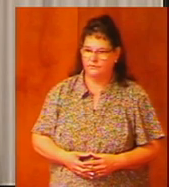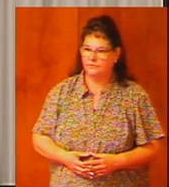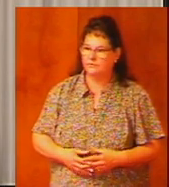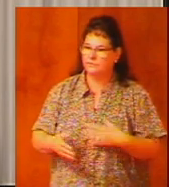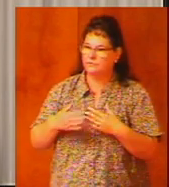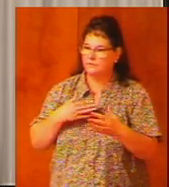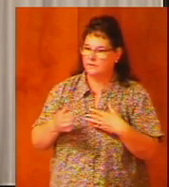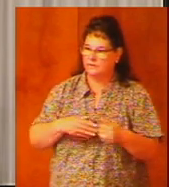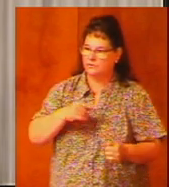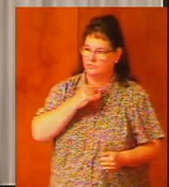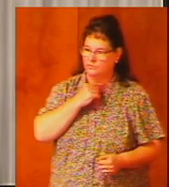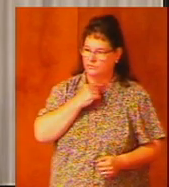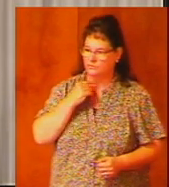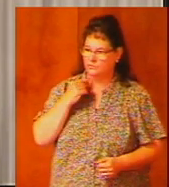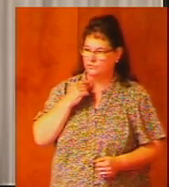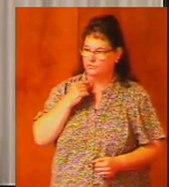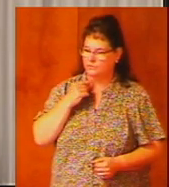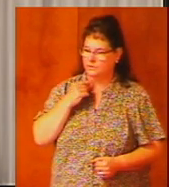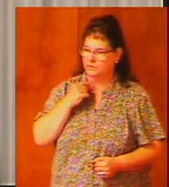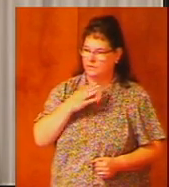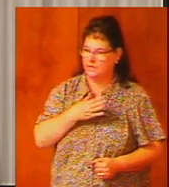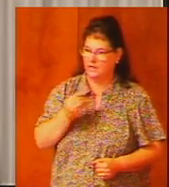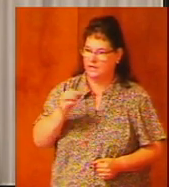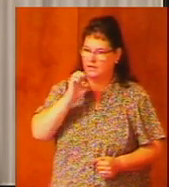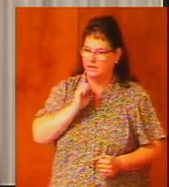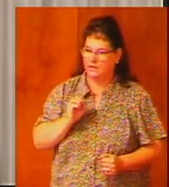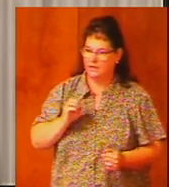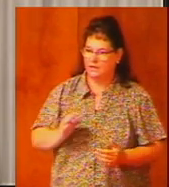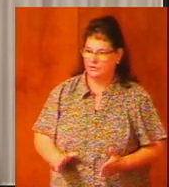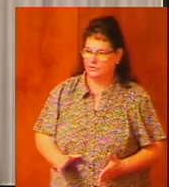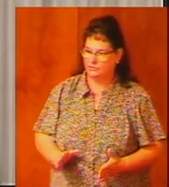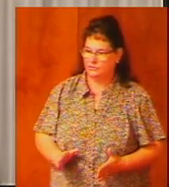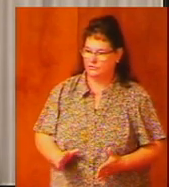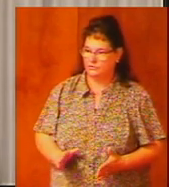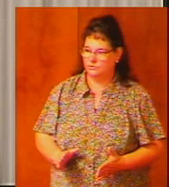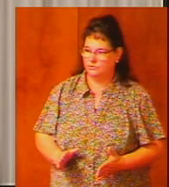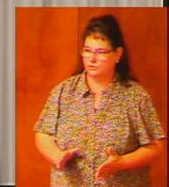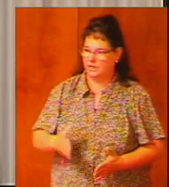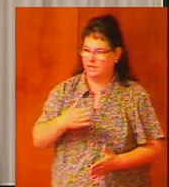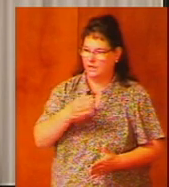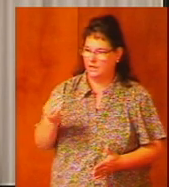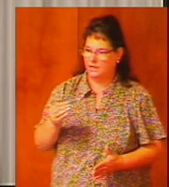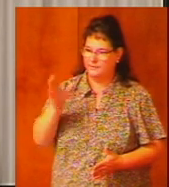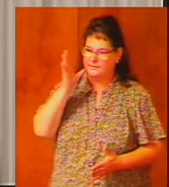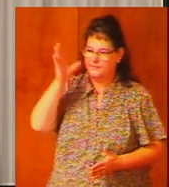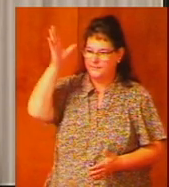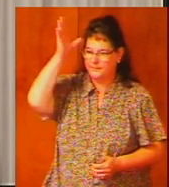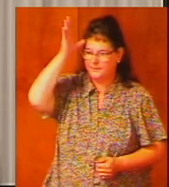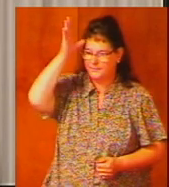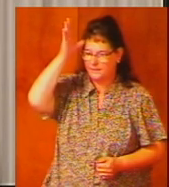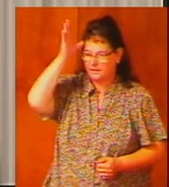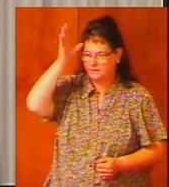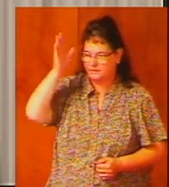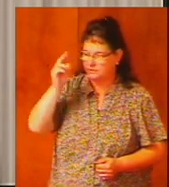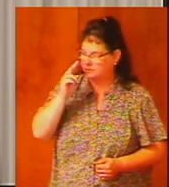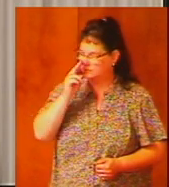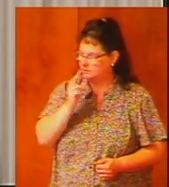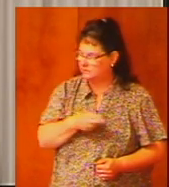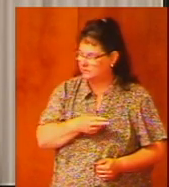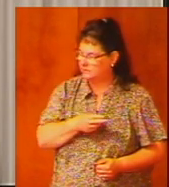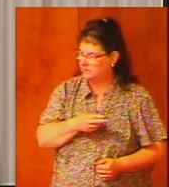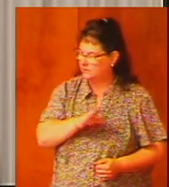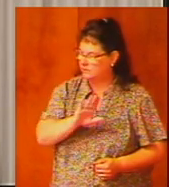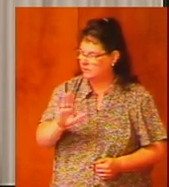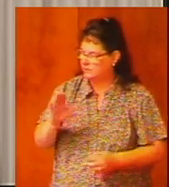if the priests and the elders and the parents neglected